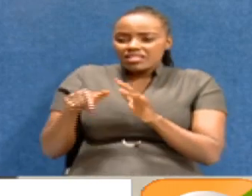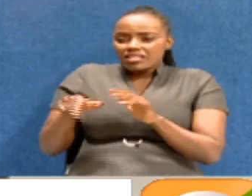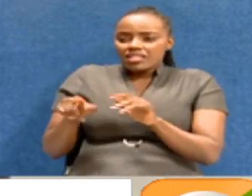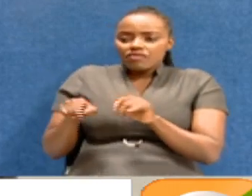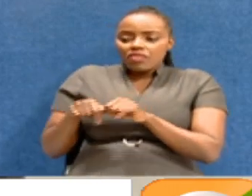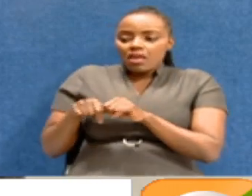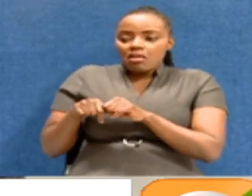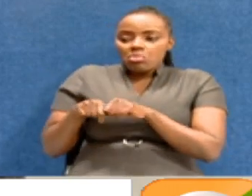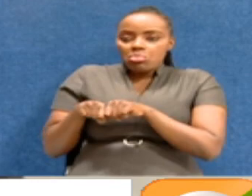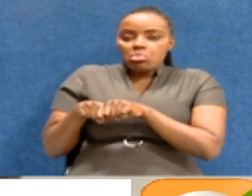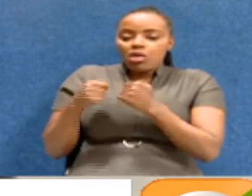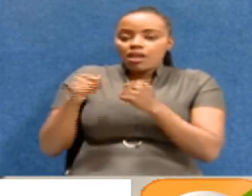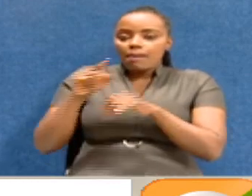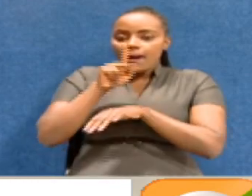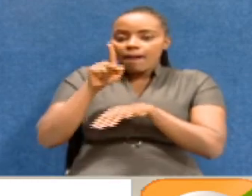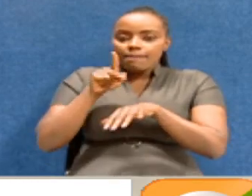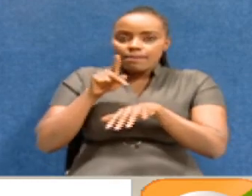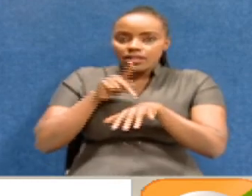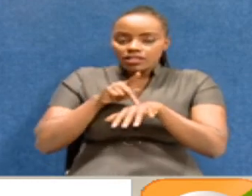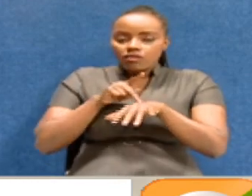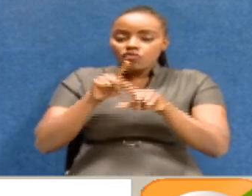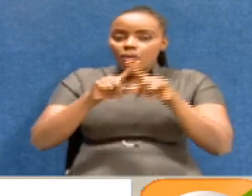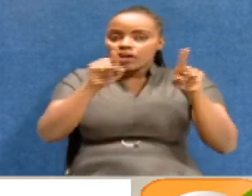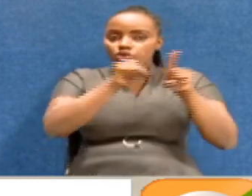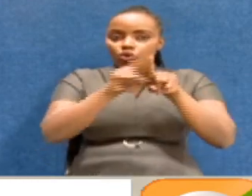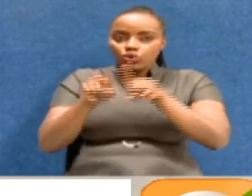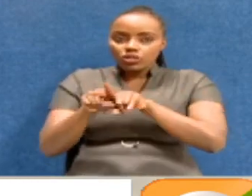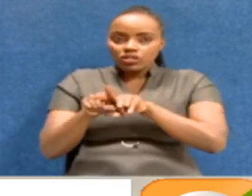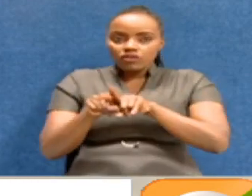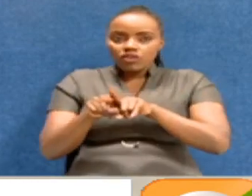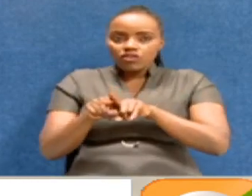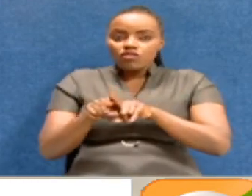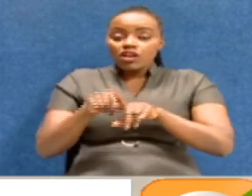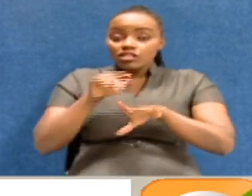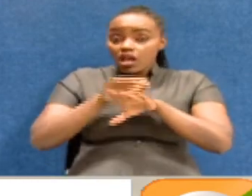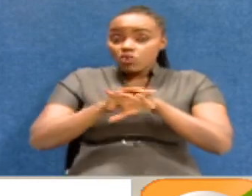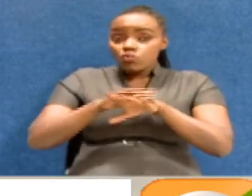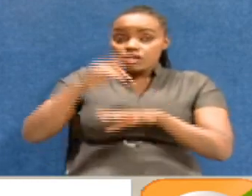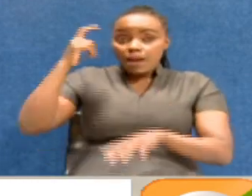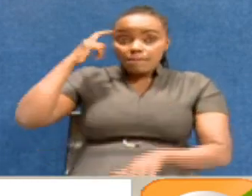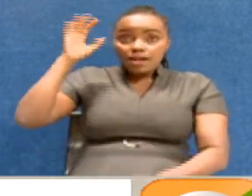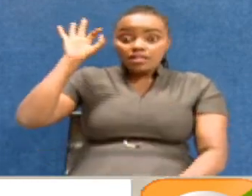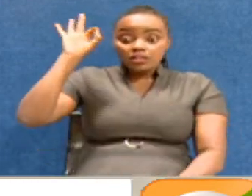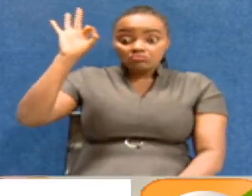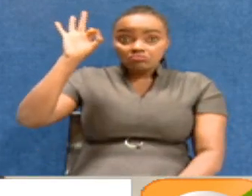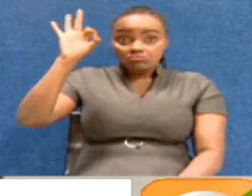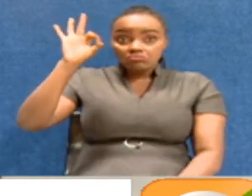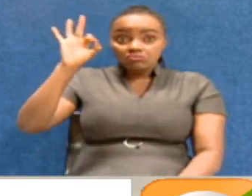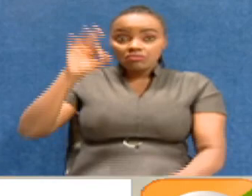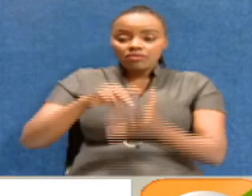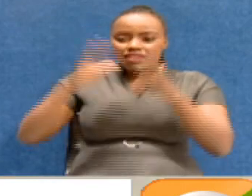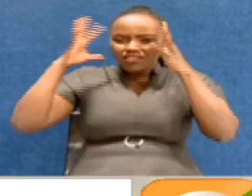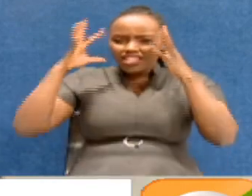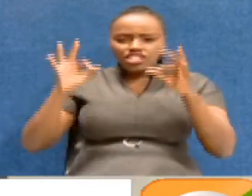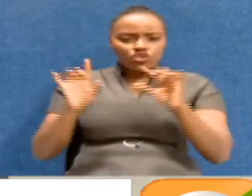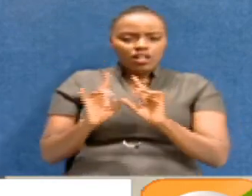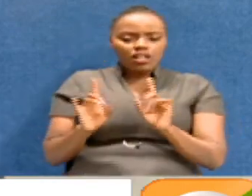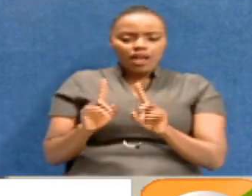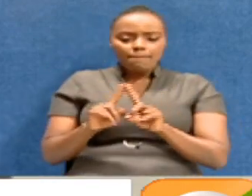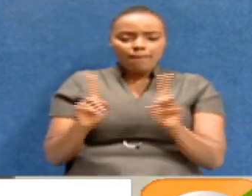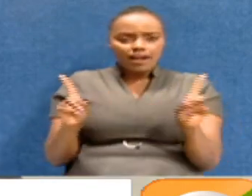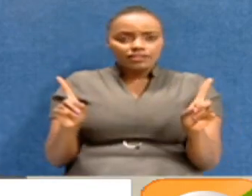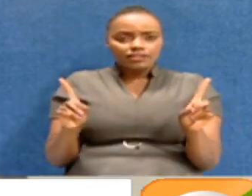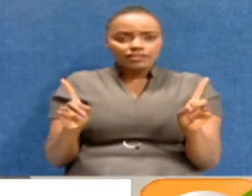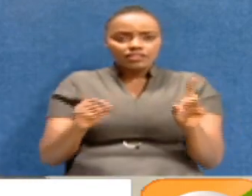their principles. But at the same time, with a healthy dose of pragmatism. Not in decision making. Yeah.